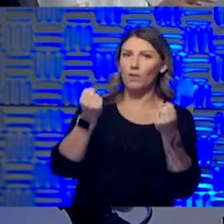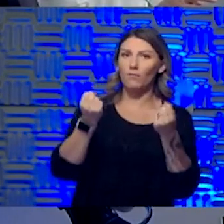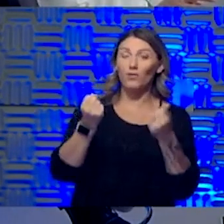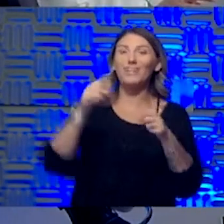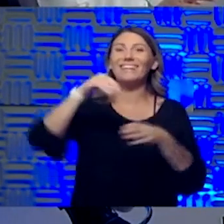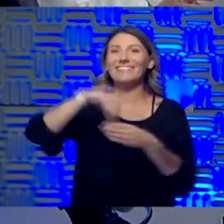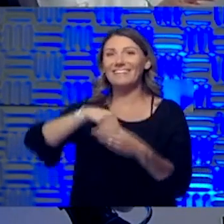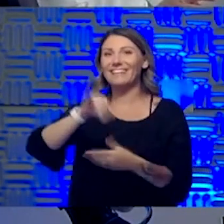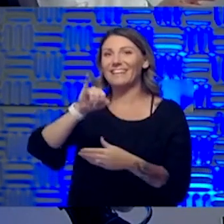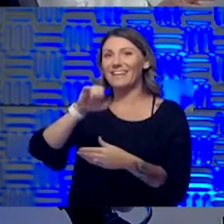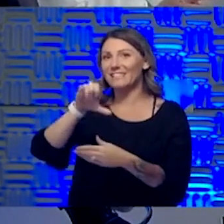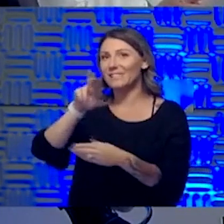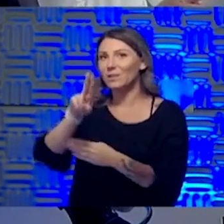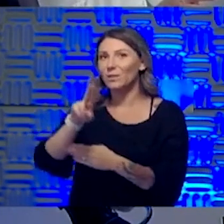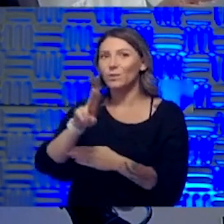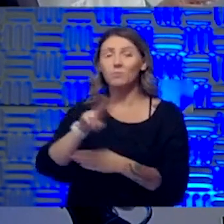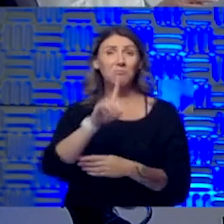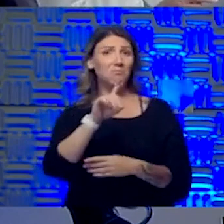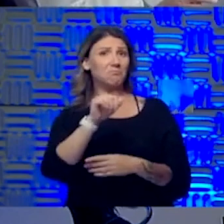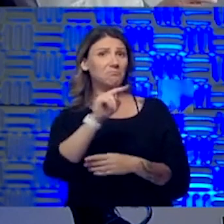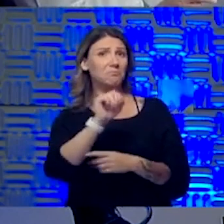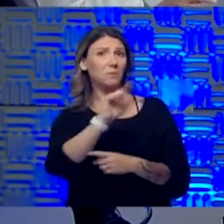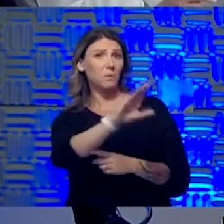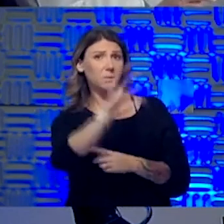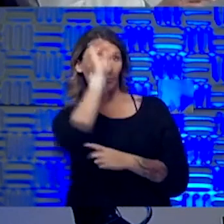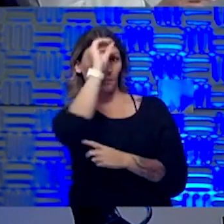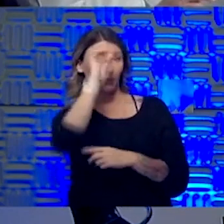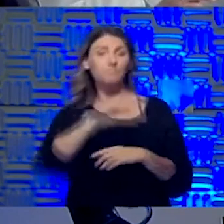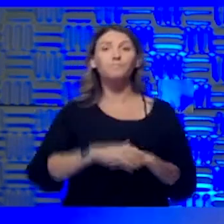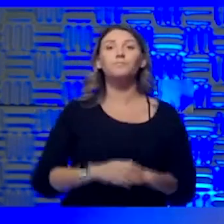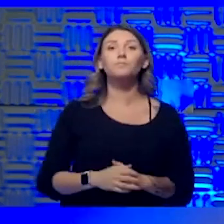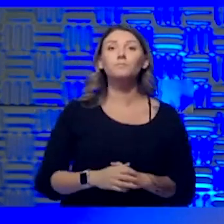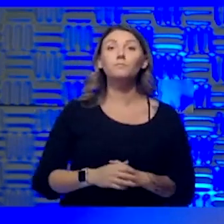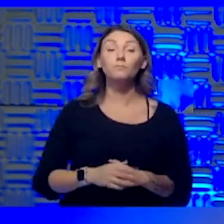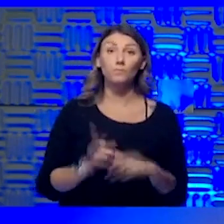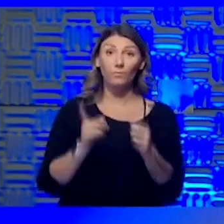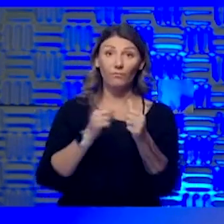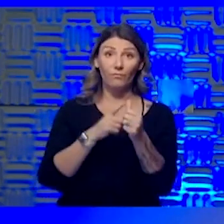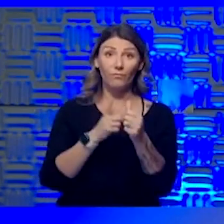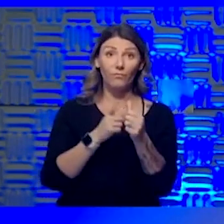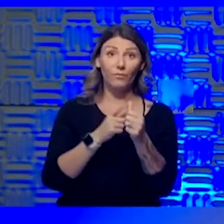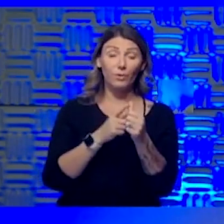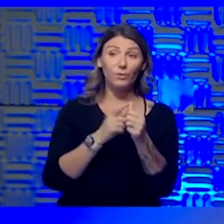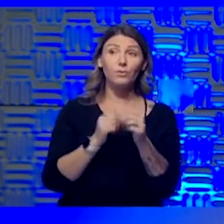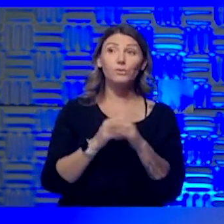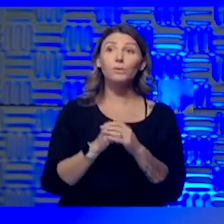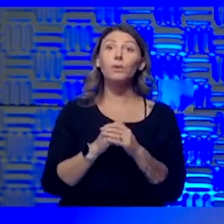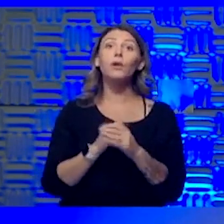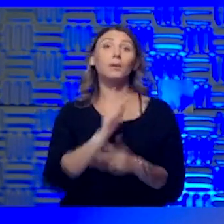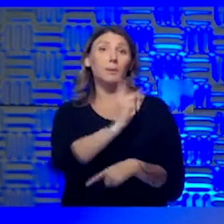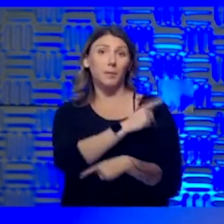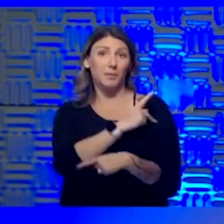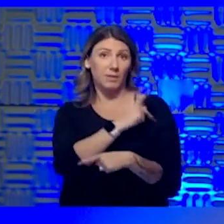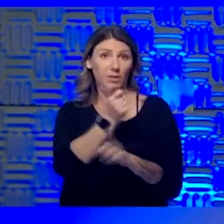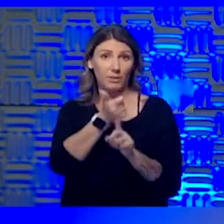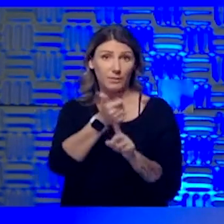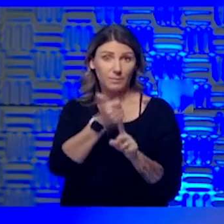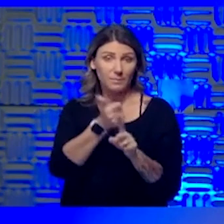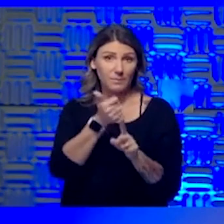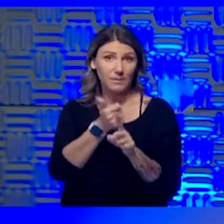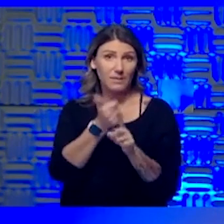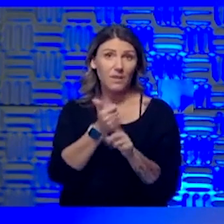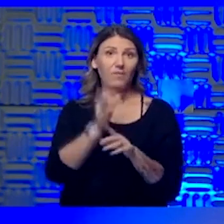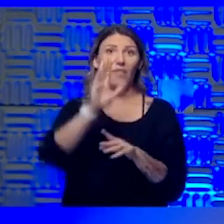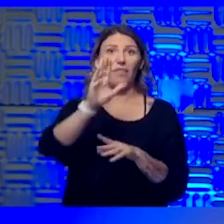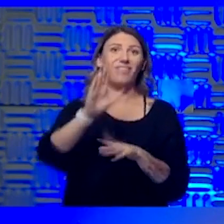getting better? Dana, what do you think? Um, well, think the first thing is, um, the patient themselves, the patient's dynamics.